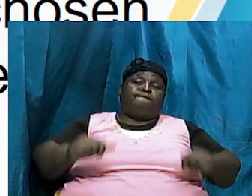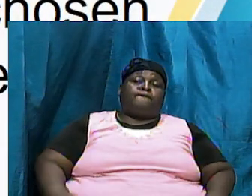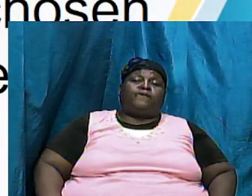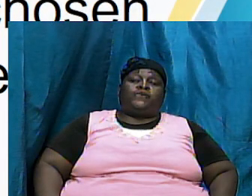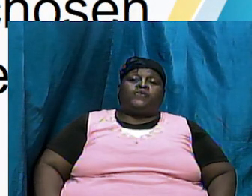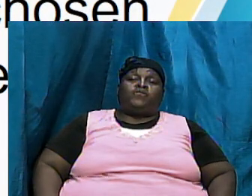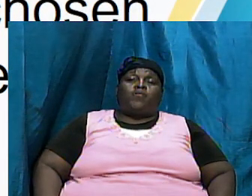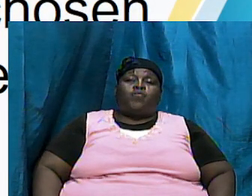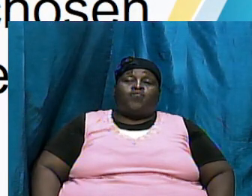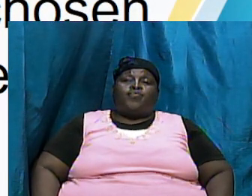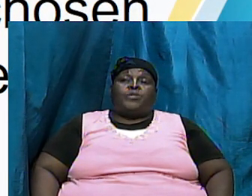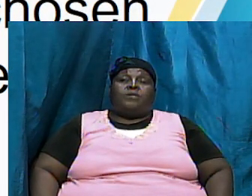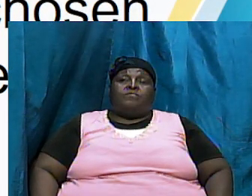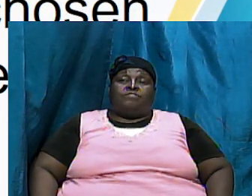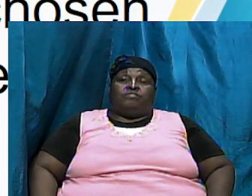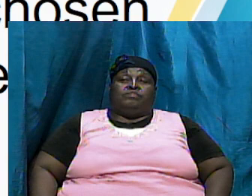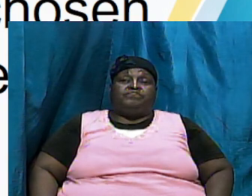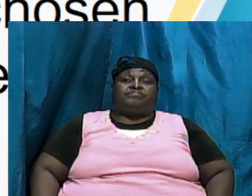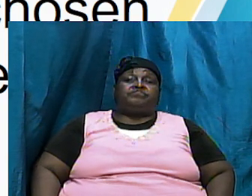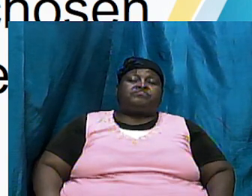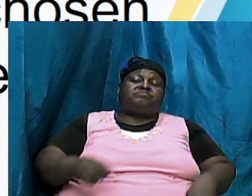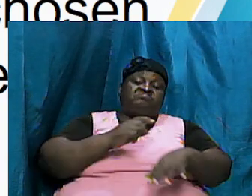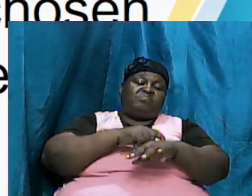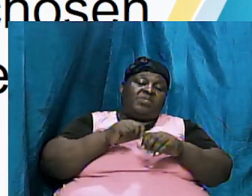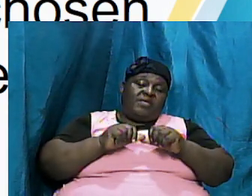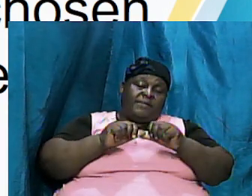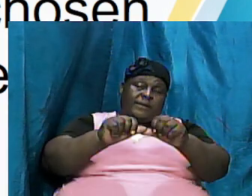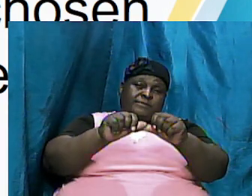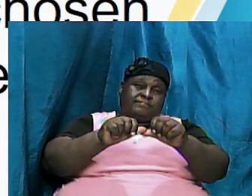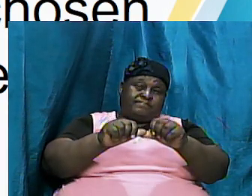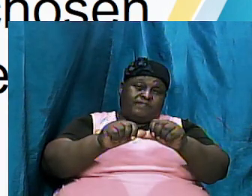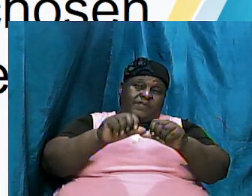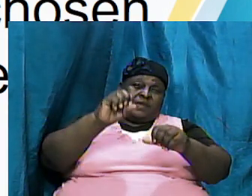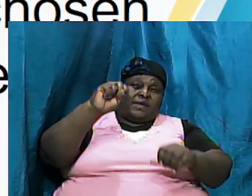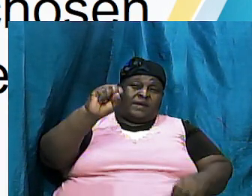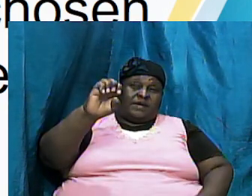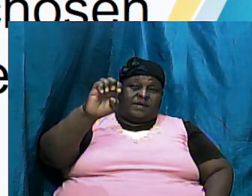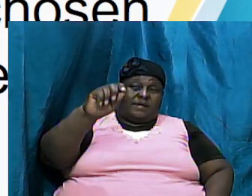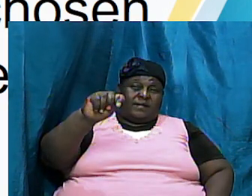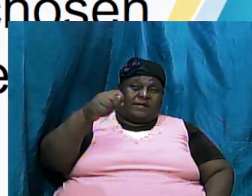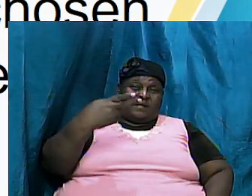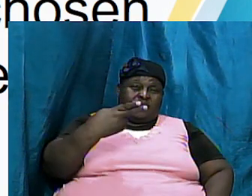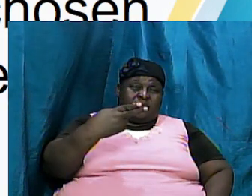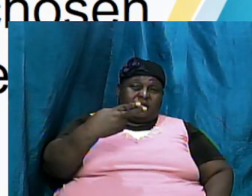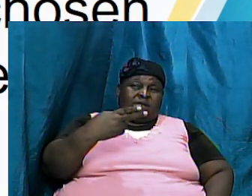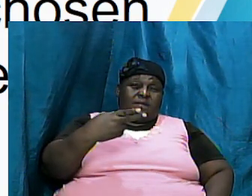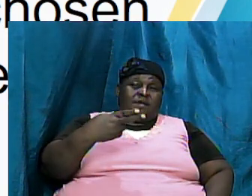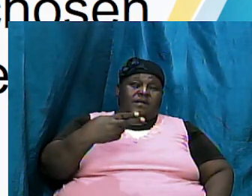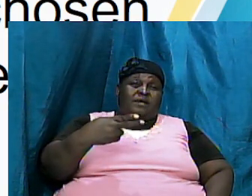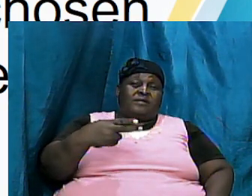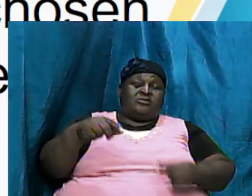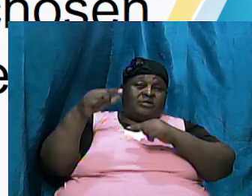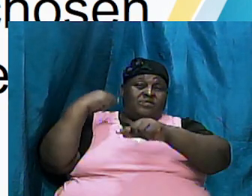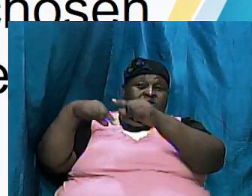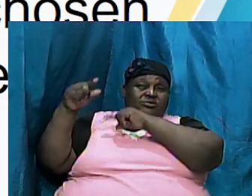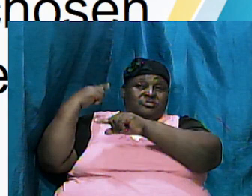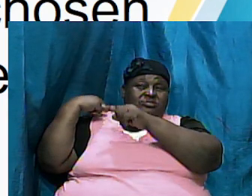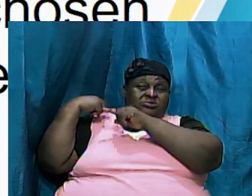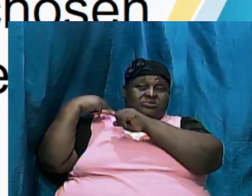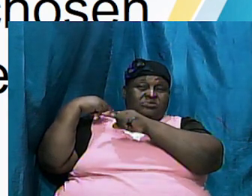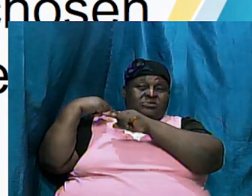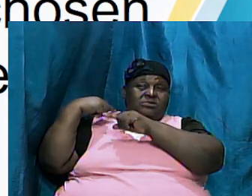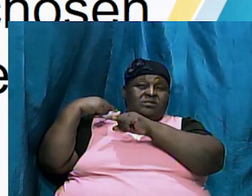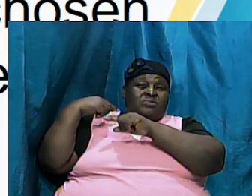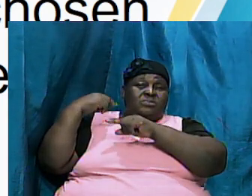now as time continued Seth's descendants were influenced by the sins